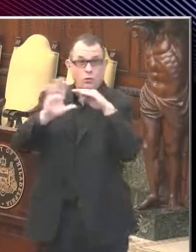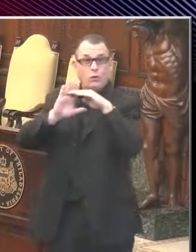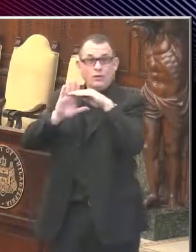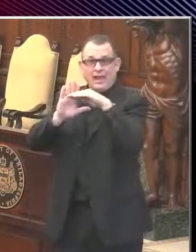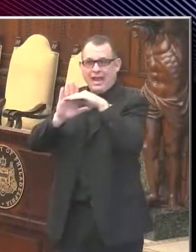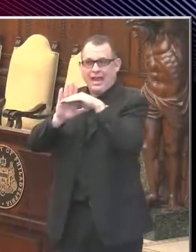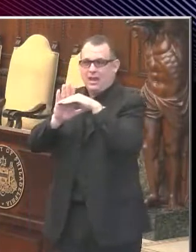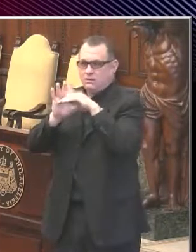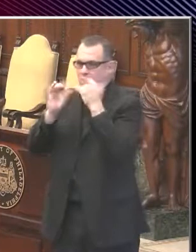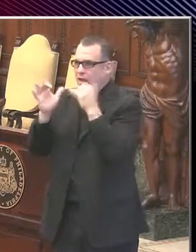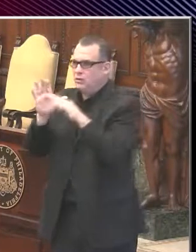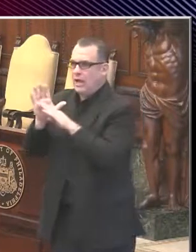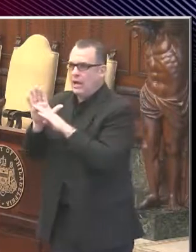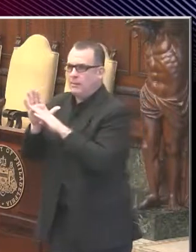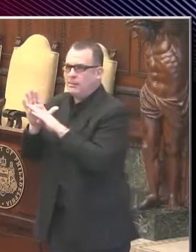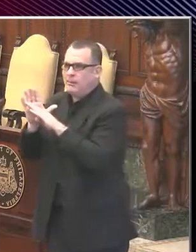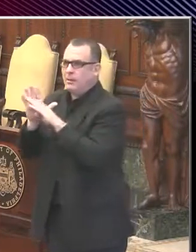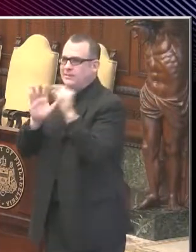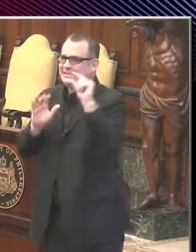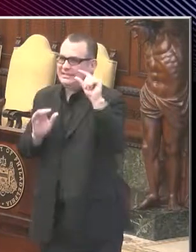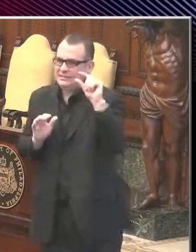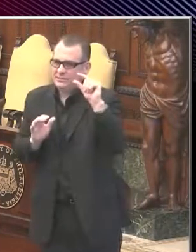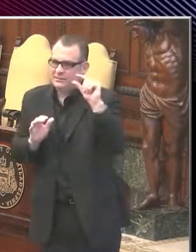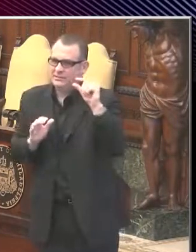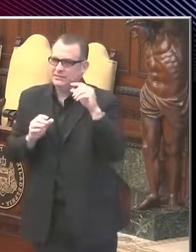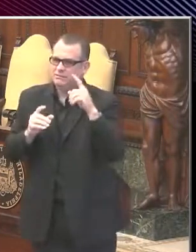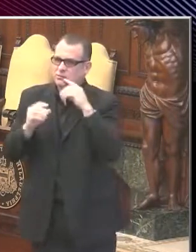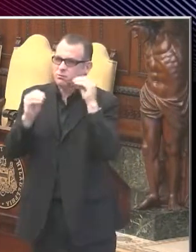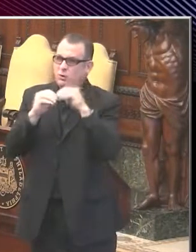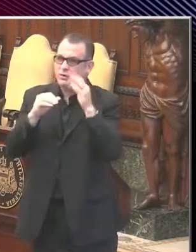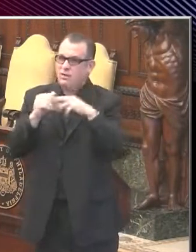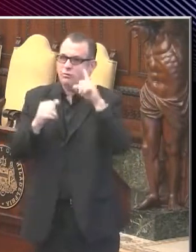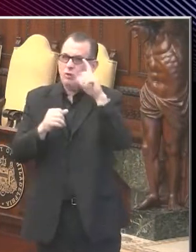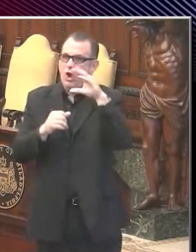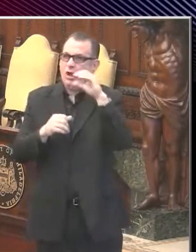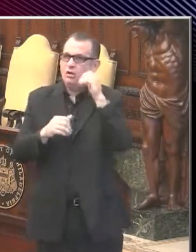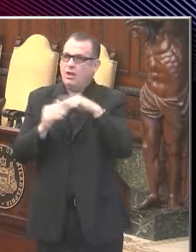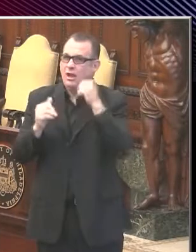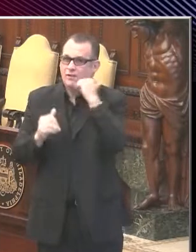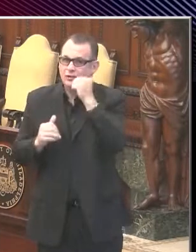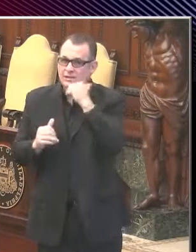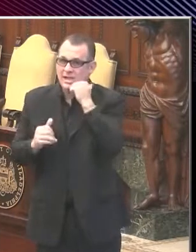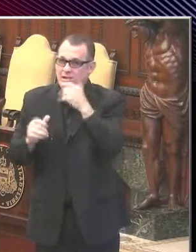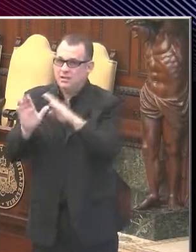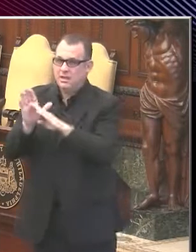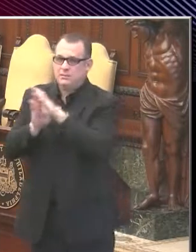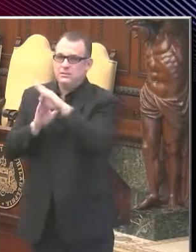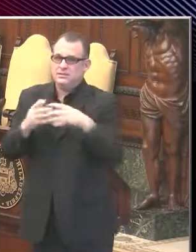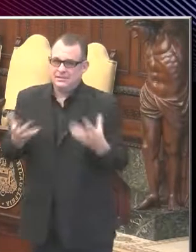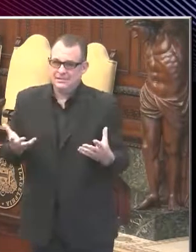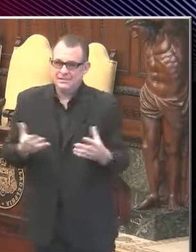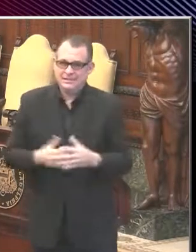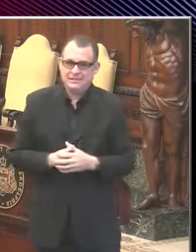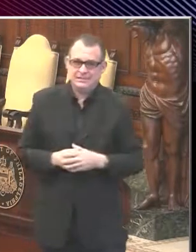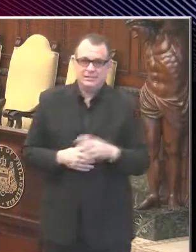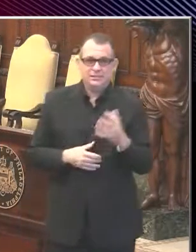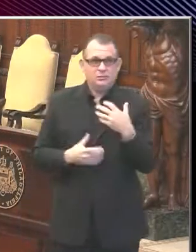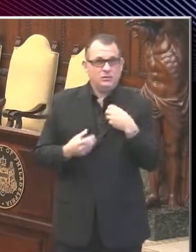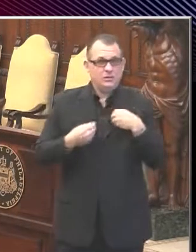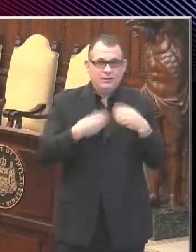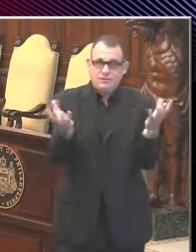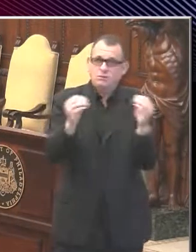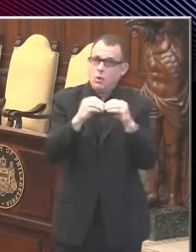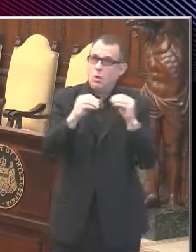than 100 per day, which is an increase from where we've seen before. Now we're doing more tests, but that increased testing does not